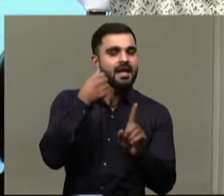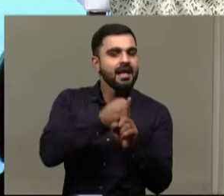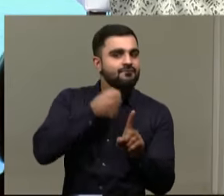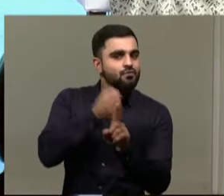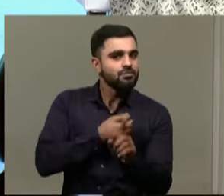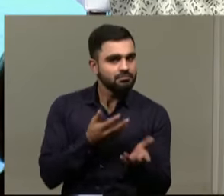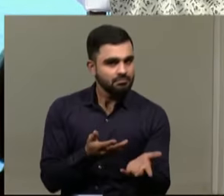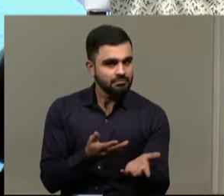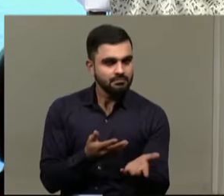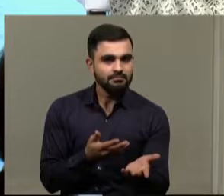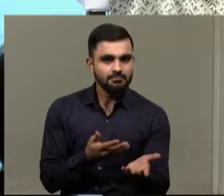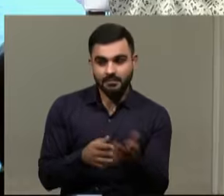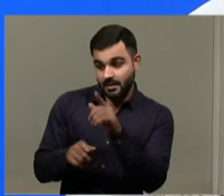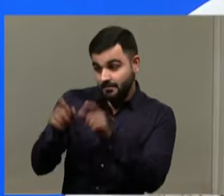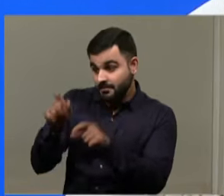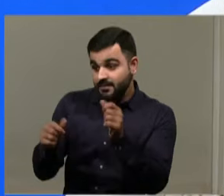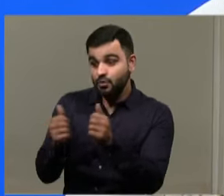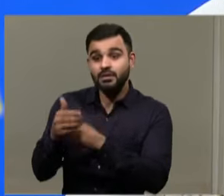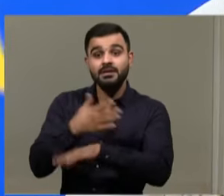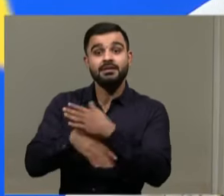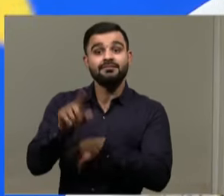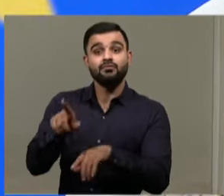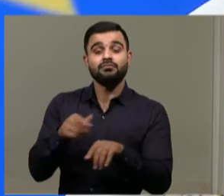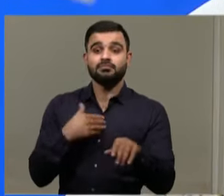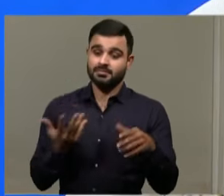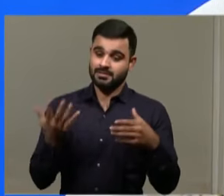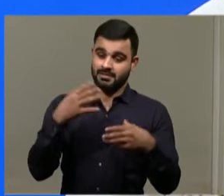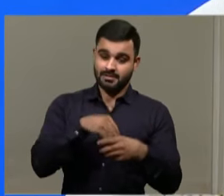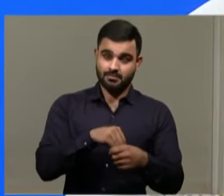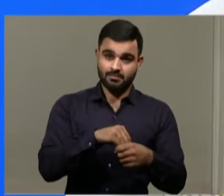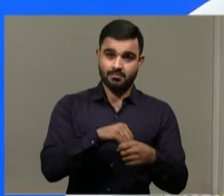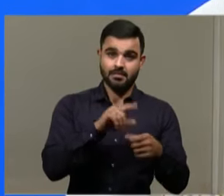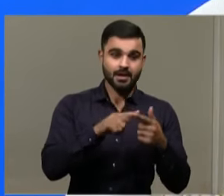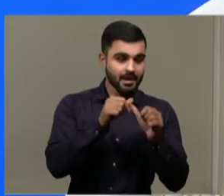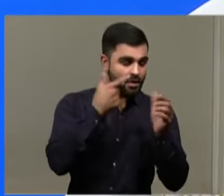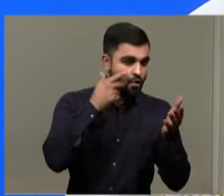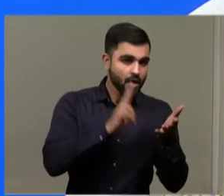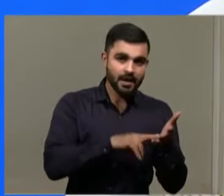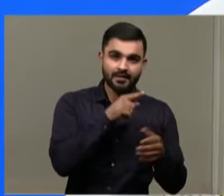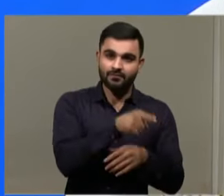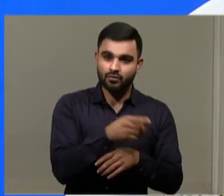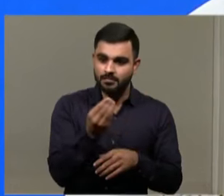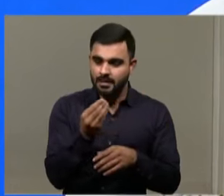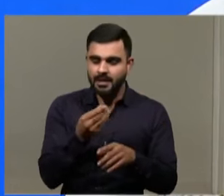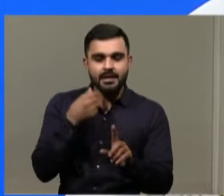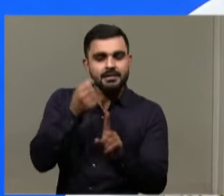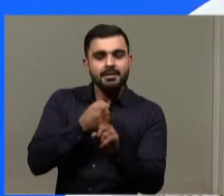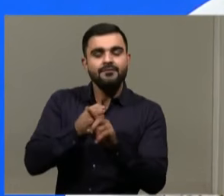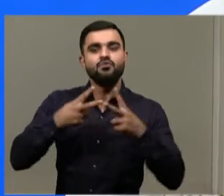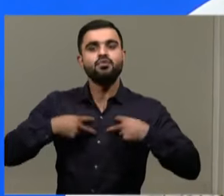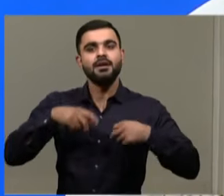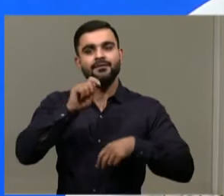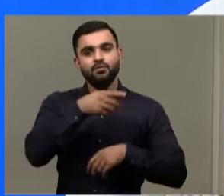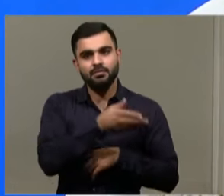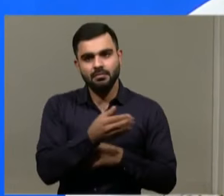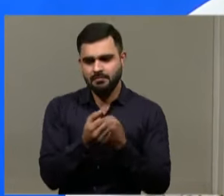for people with disabilities. I joined Leonard Cheshire disabilities as a disability advocate. And,